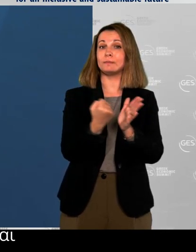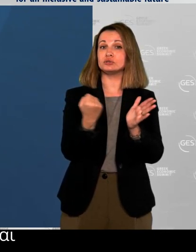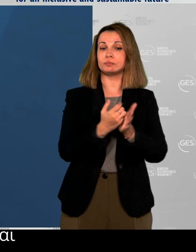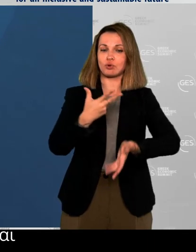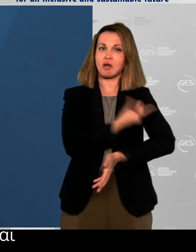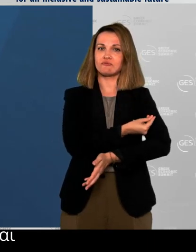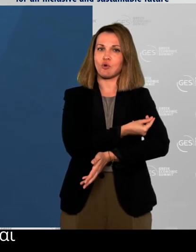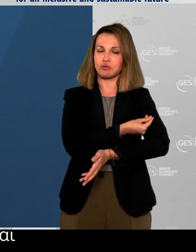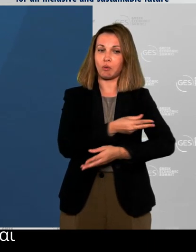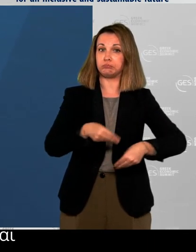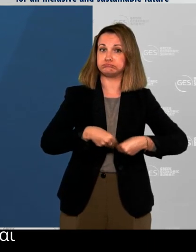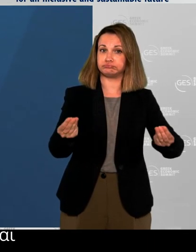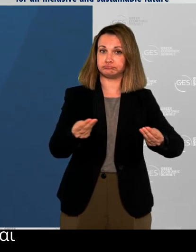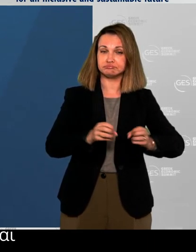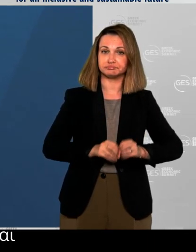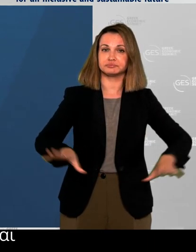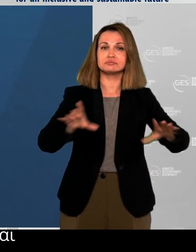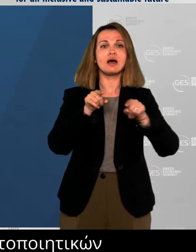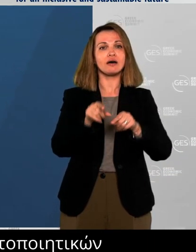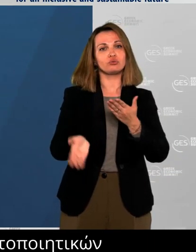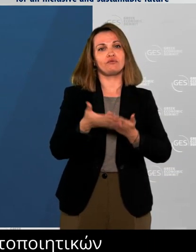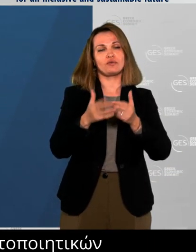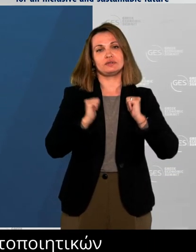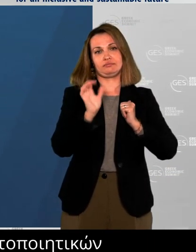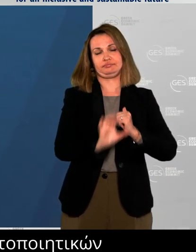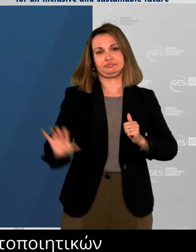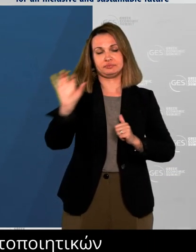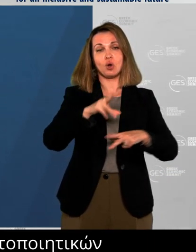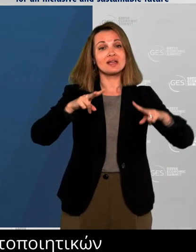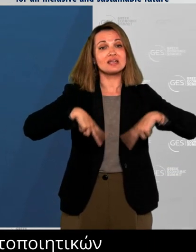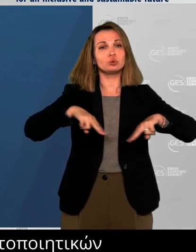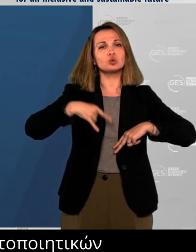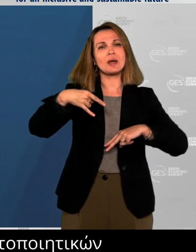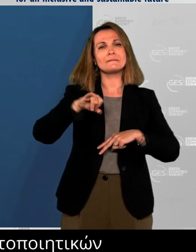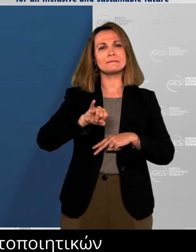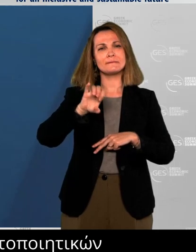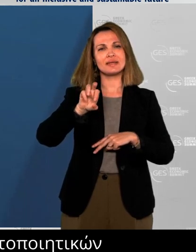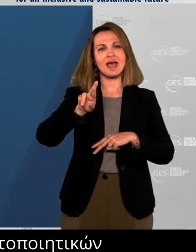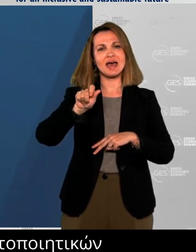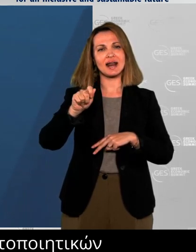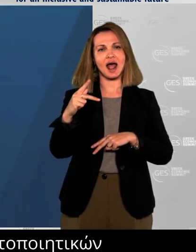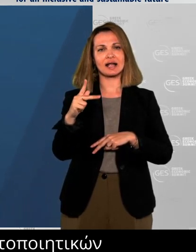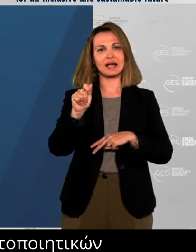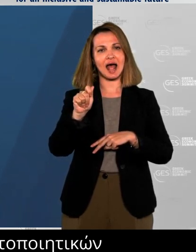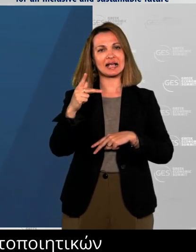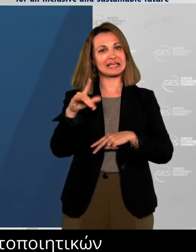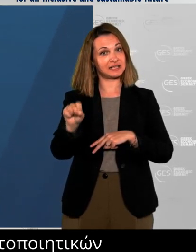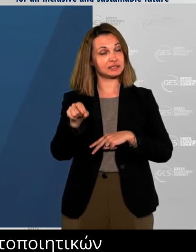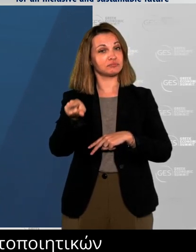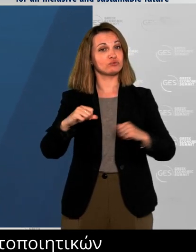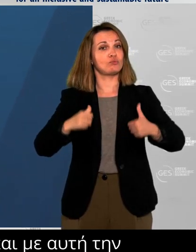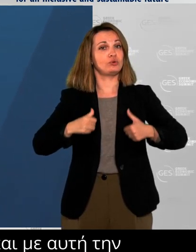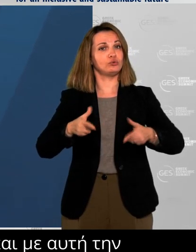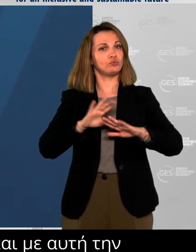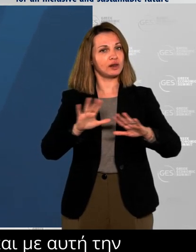Minister Perikakis caught the world's attention. And thanks to these innovations, Greece is not just